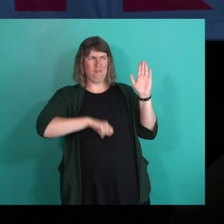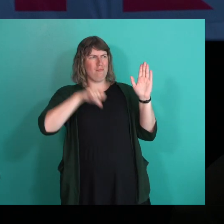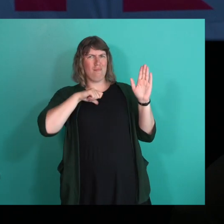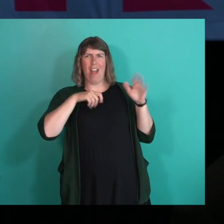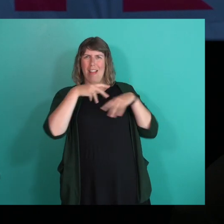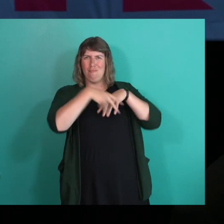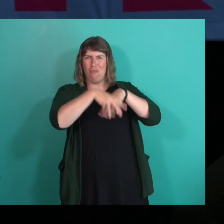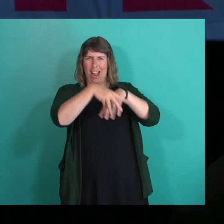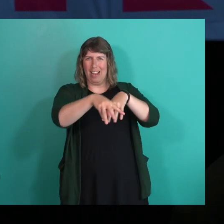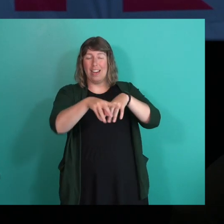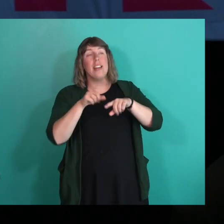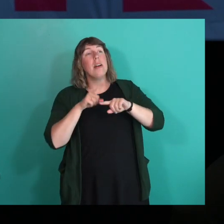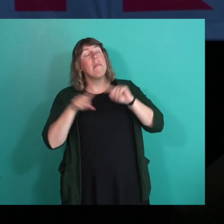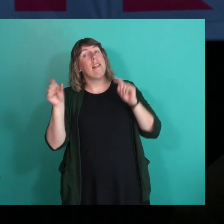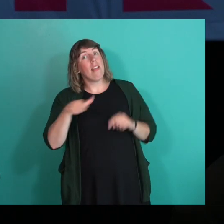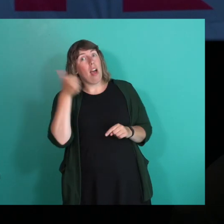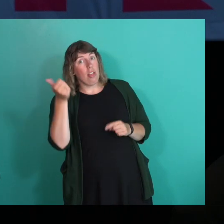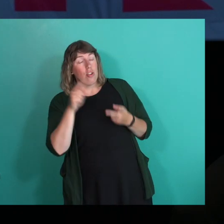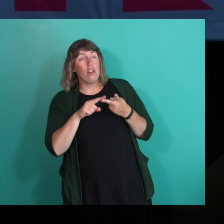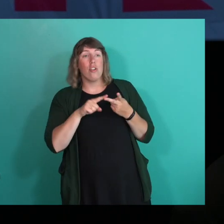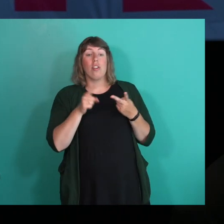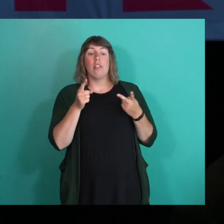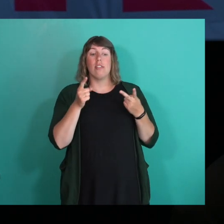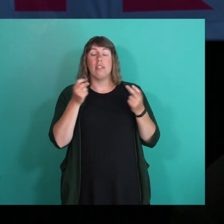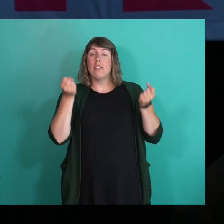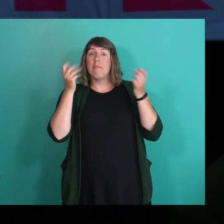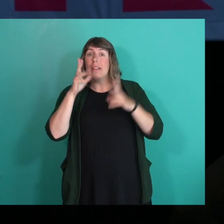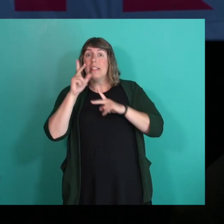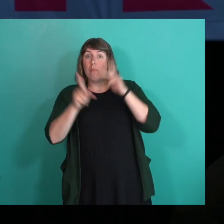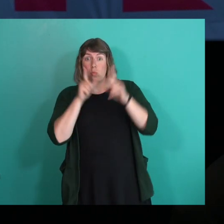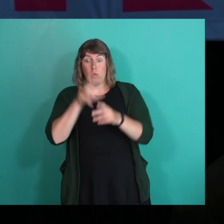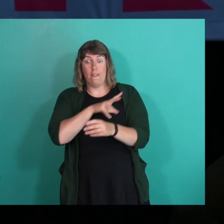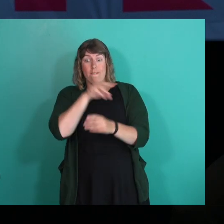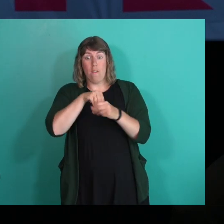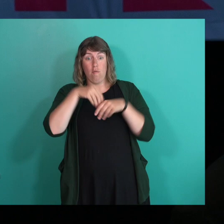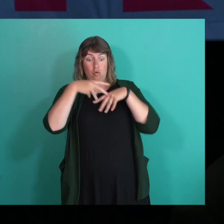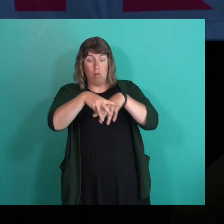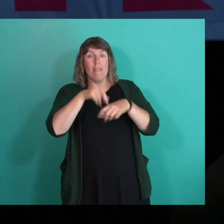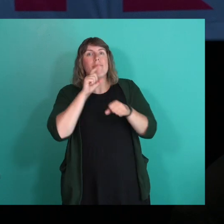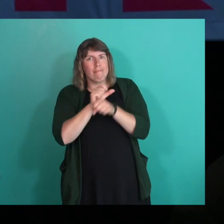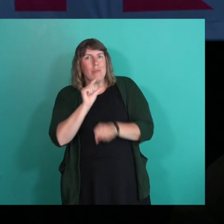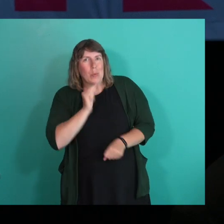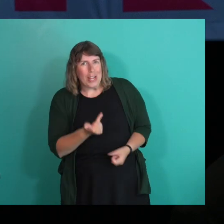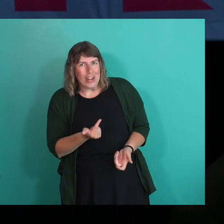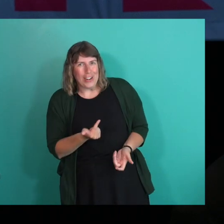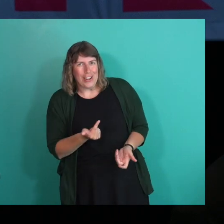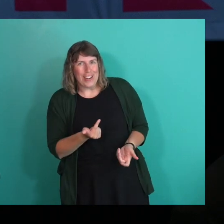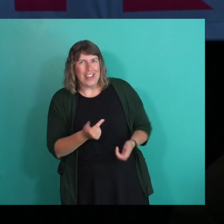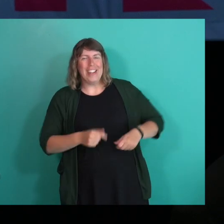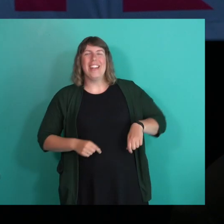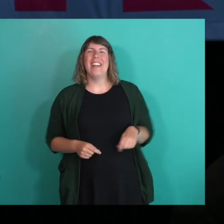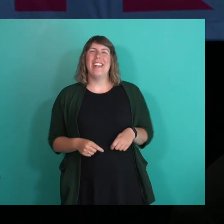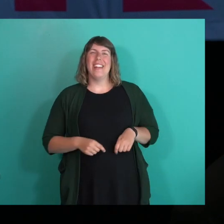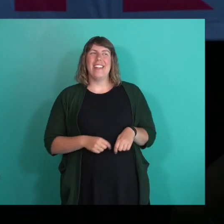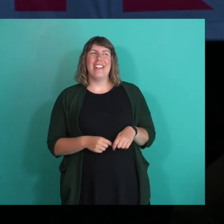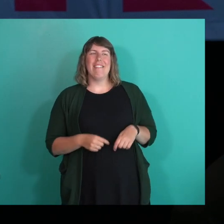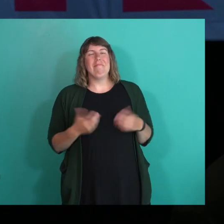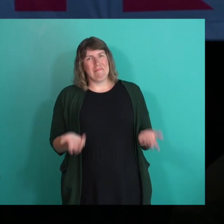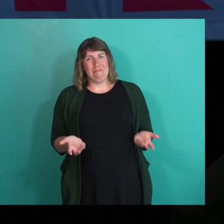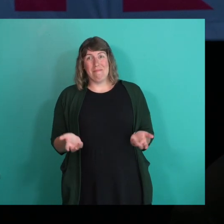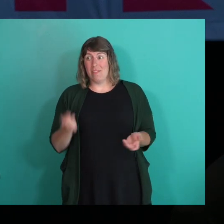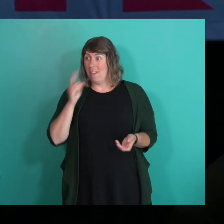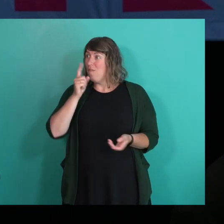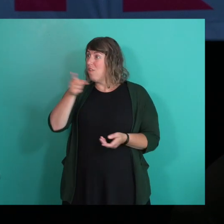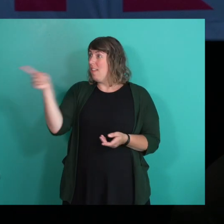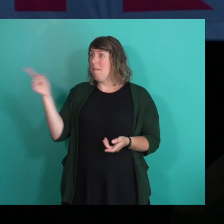Parade. But the other thing was that so many of the people who are participating were also queer. And so for them,